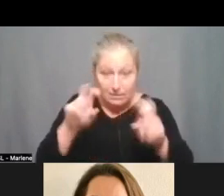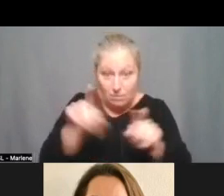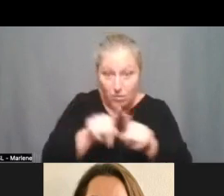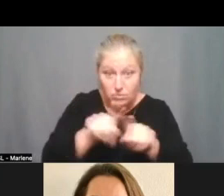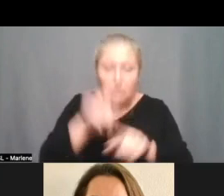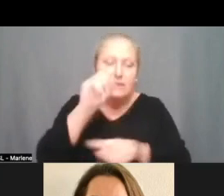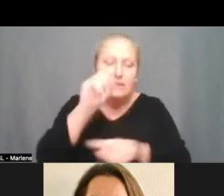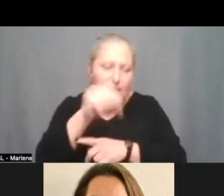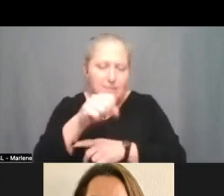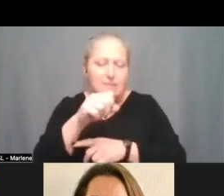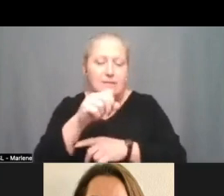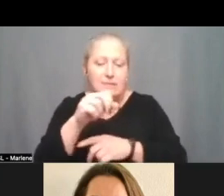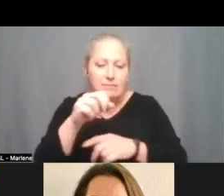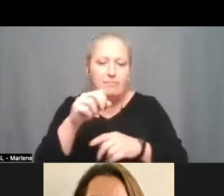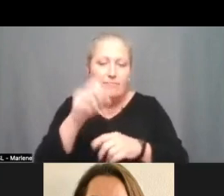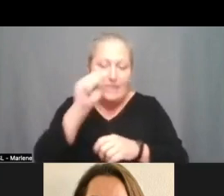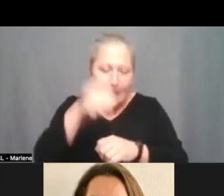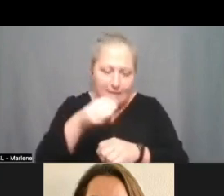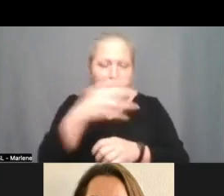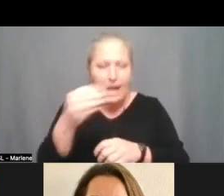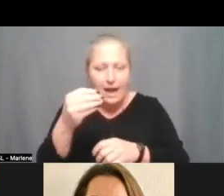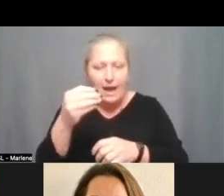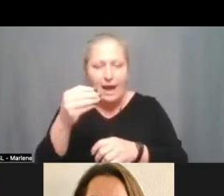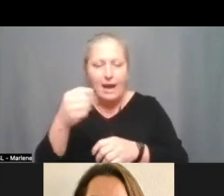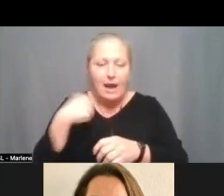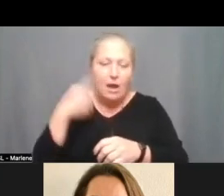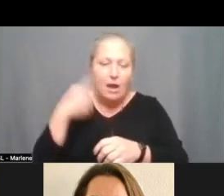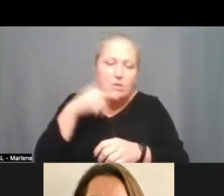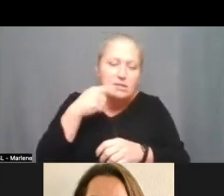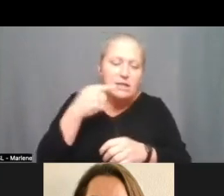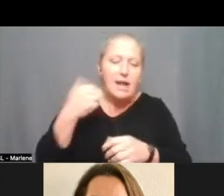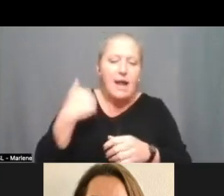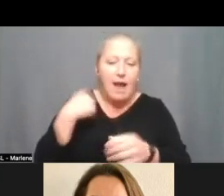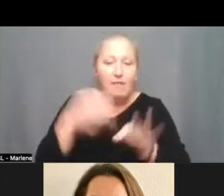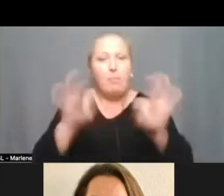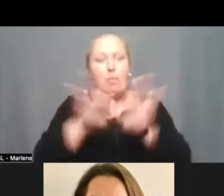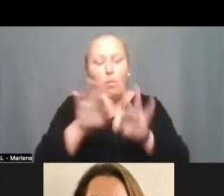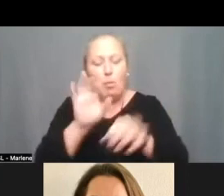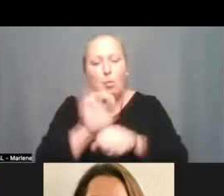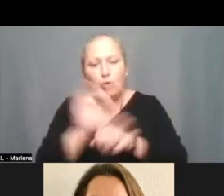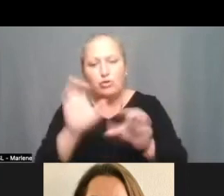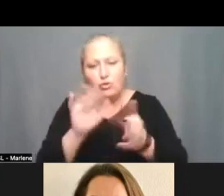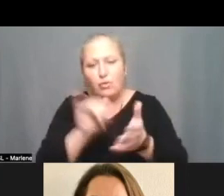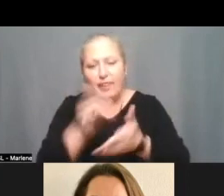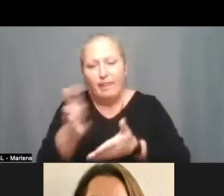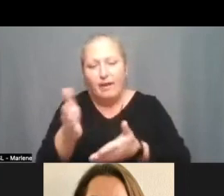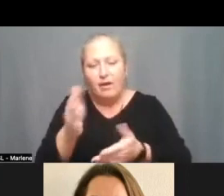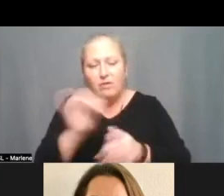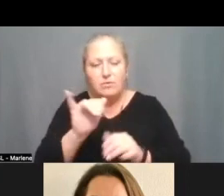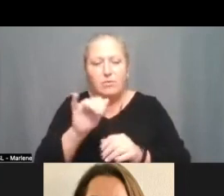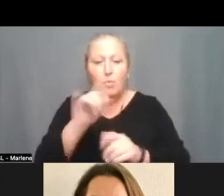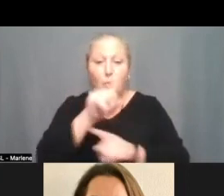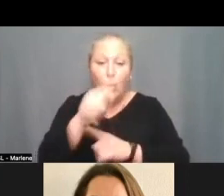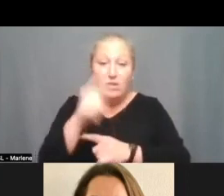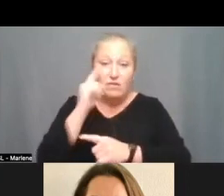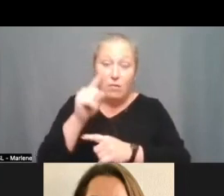yes so um yes and i would i would say we've got some important work to do there uh the question of the scope and